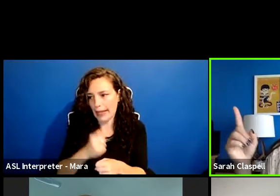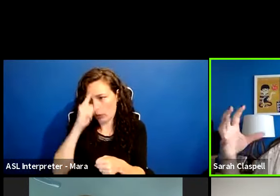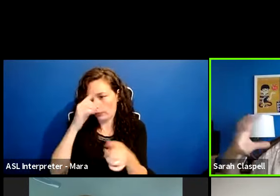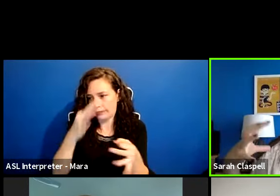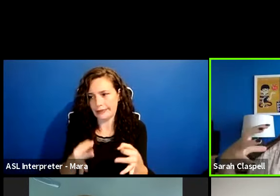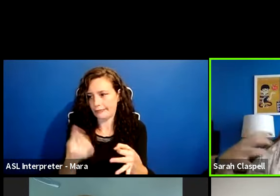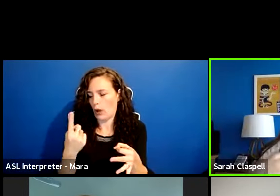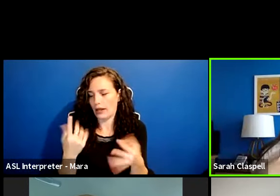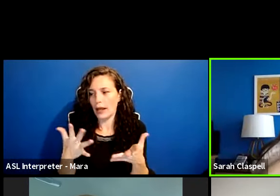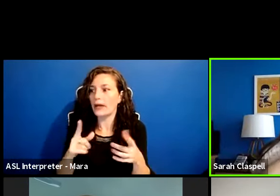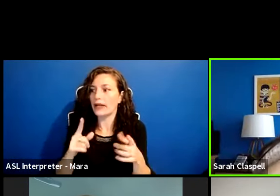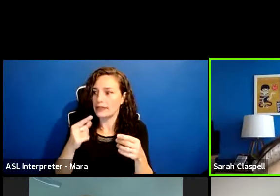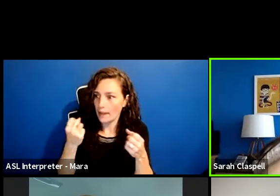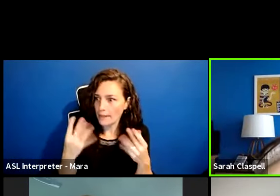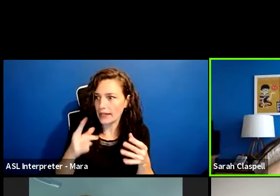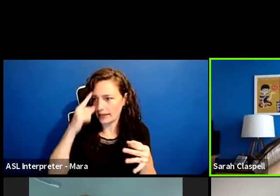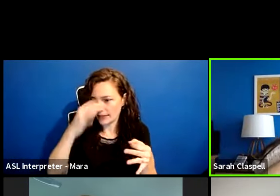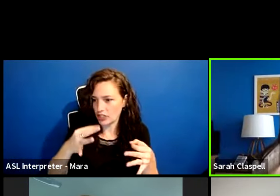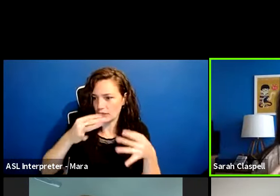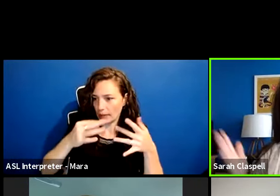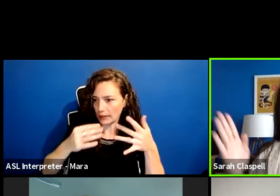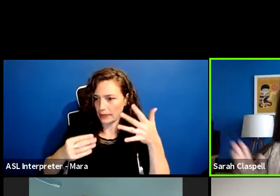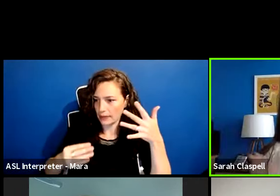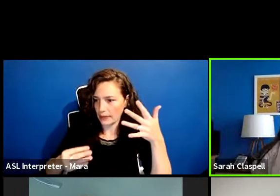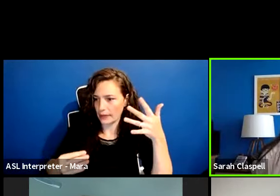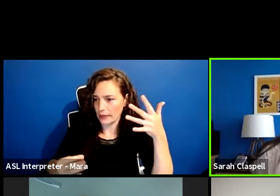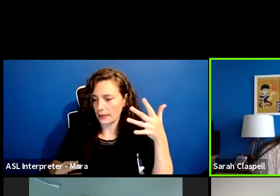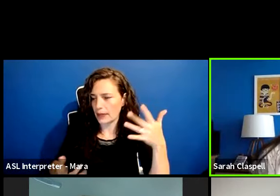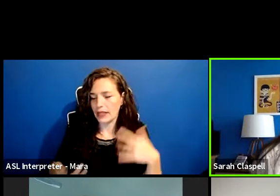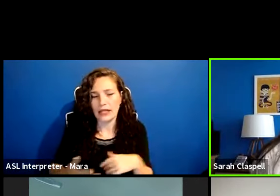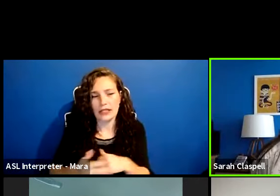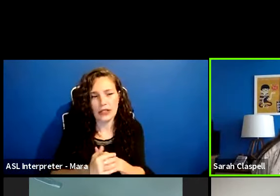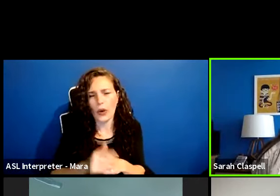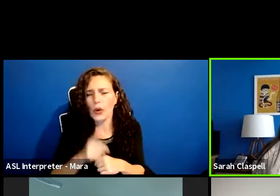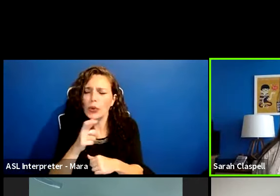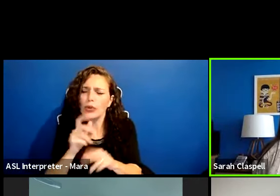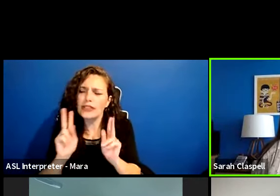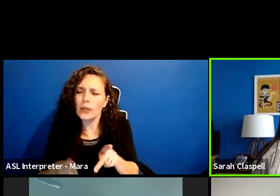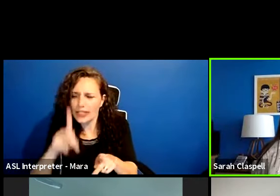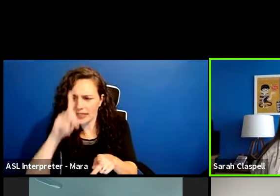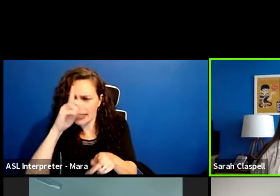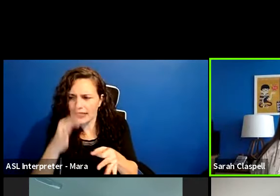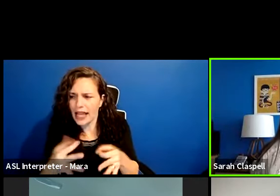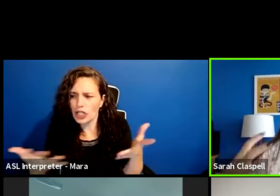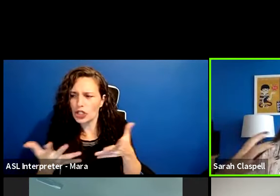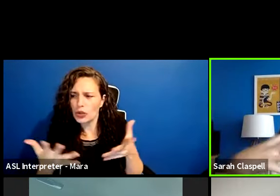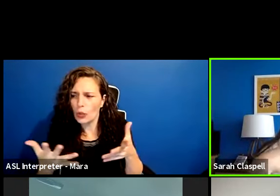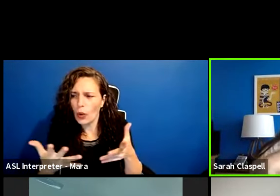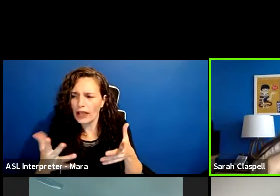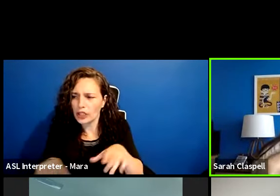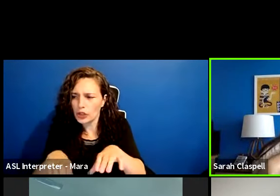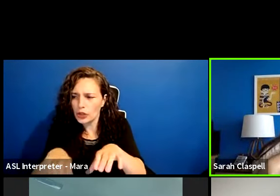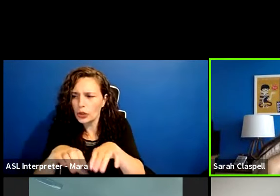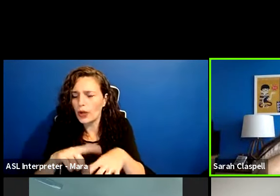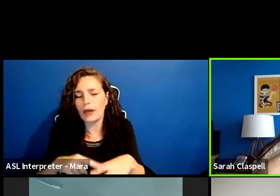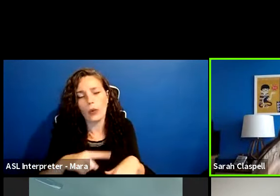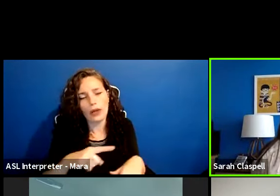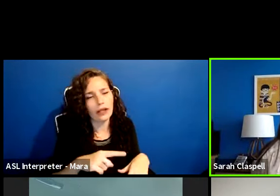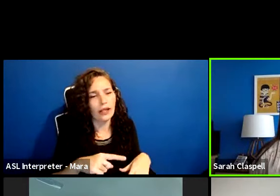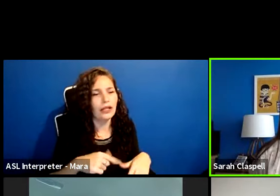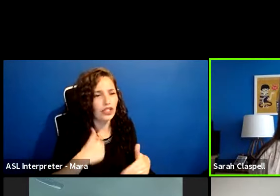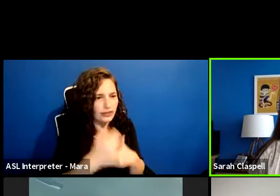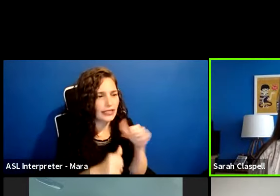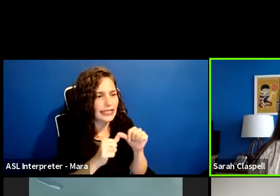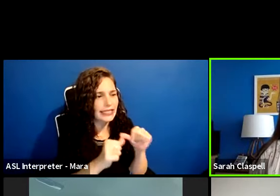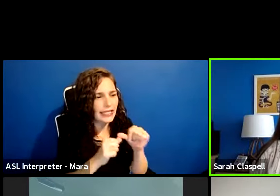isn't that one choice, but it is who's the person that decided to do that. And then let's, uh, figure out our next moves based on who that person is.